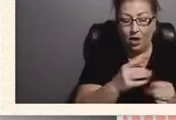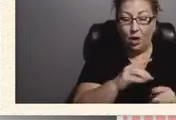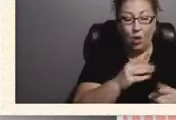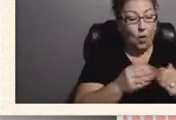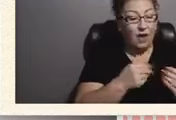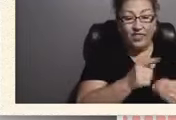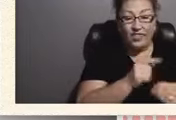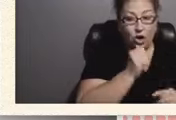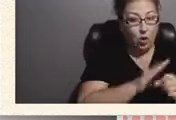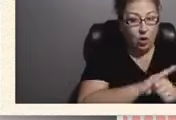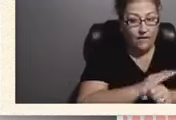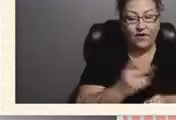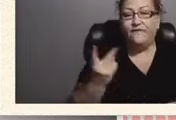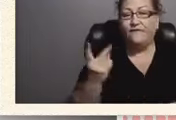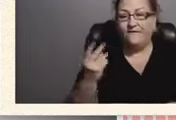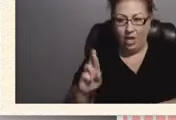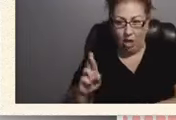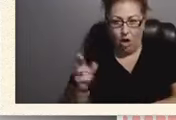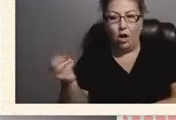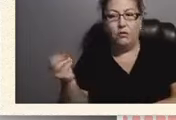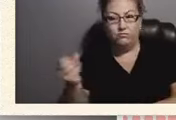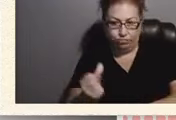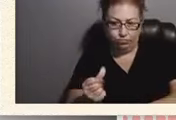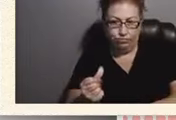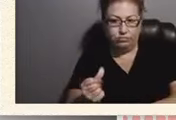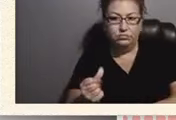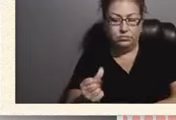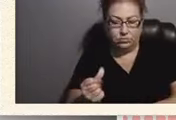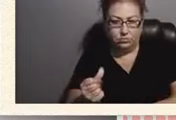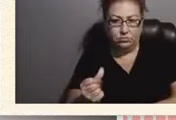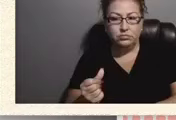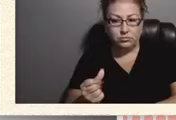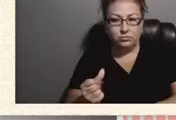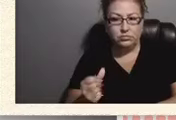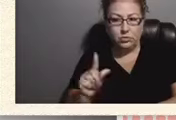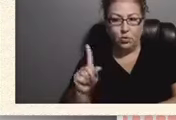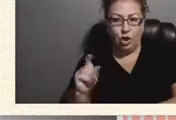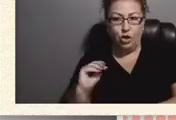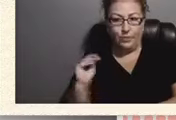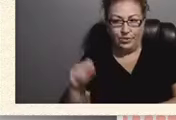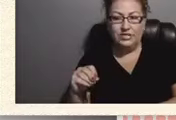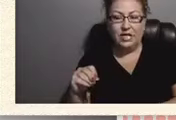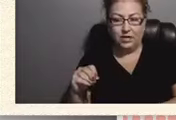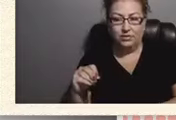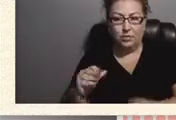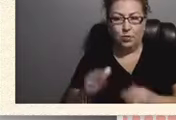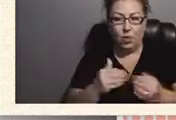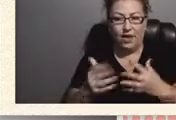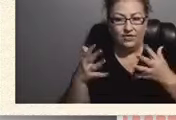rehab cover a hundred percent, basically. Wonderful.